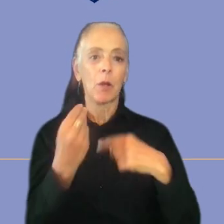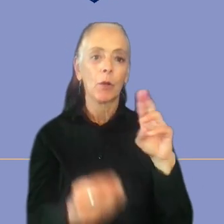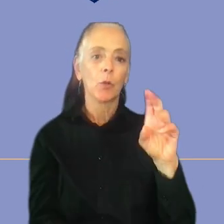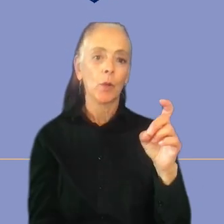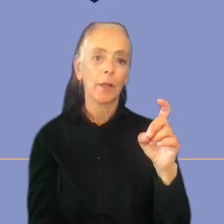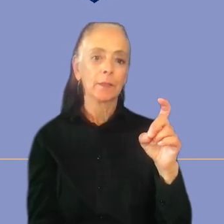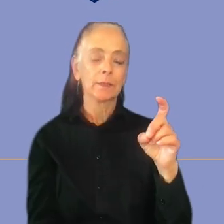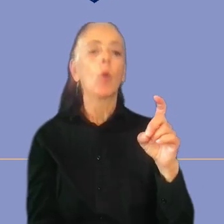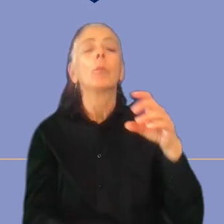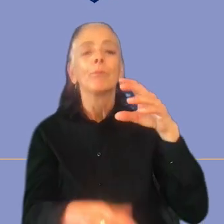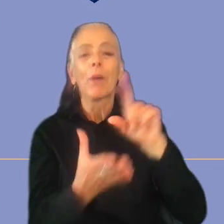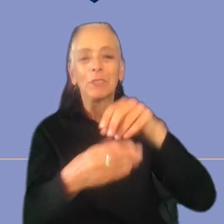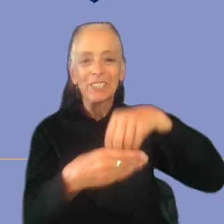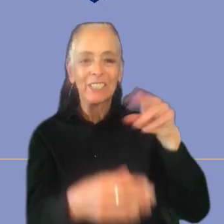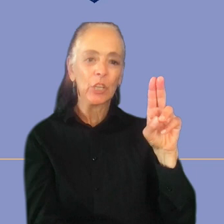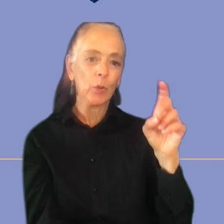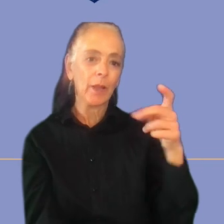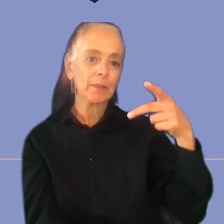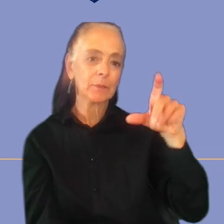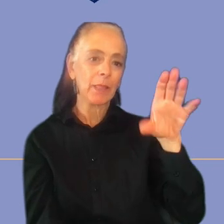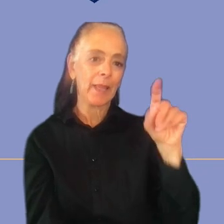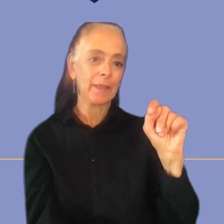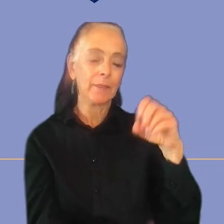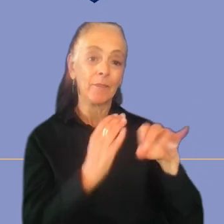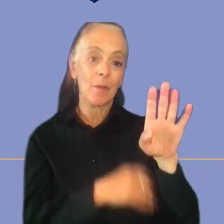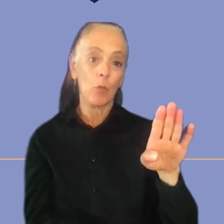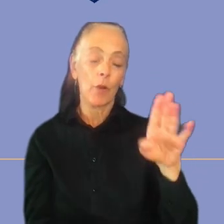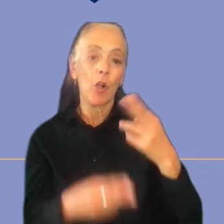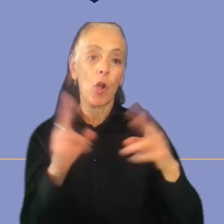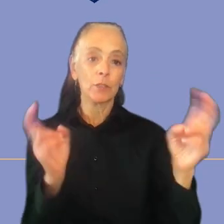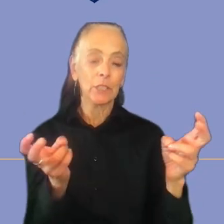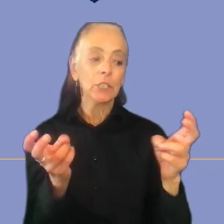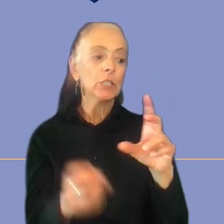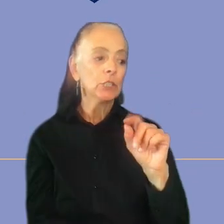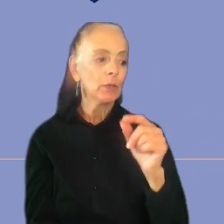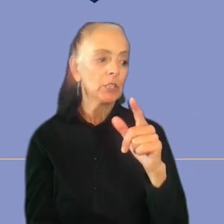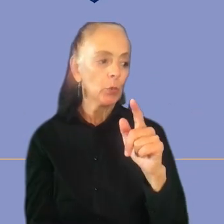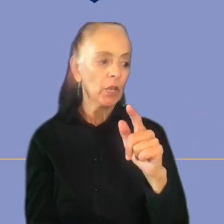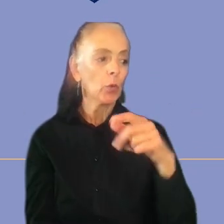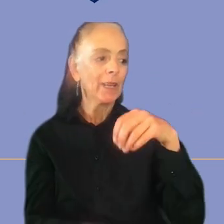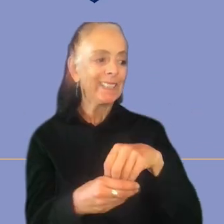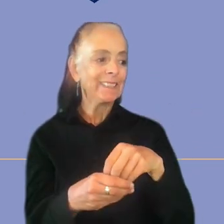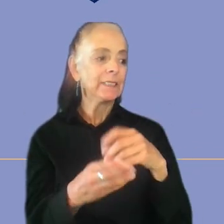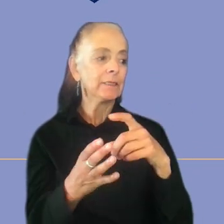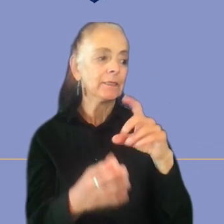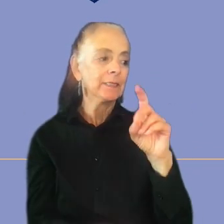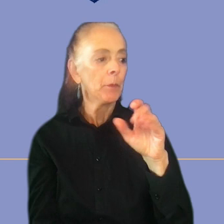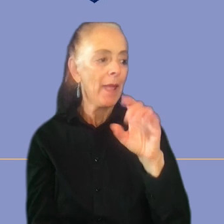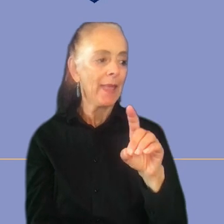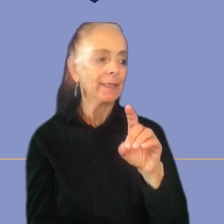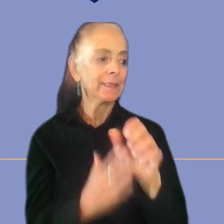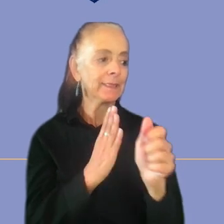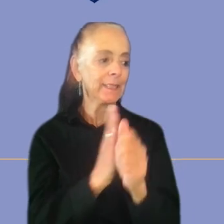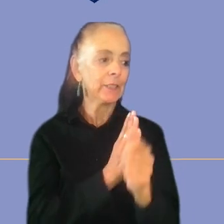Planet in February. It was called 2021 in demand skills for UX researchers and I